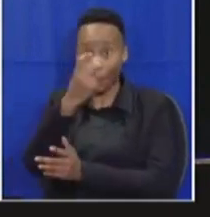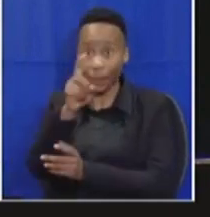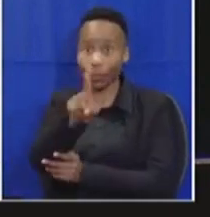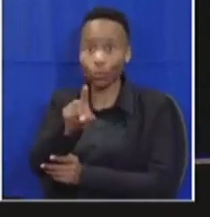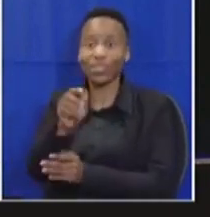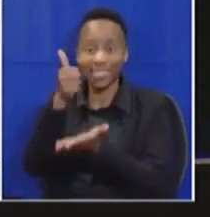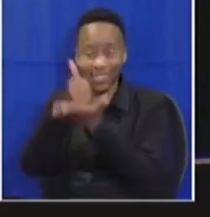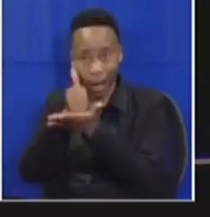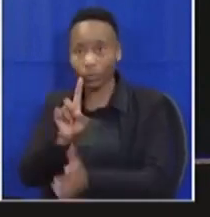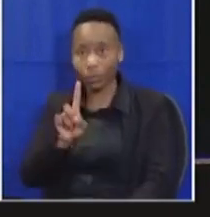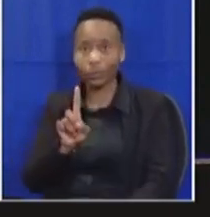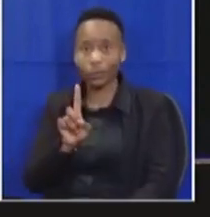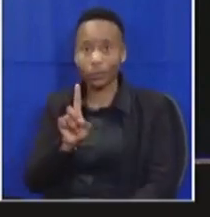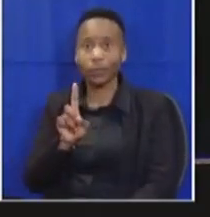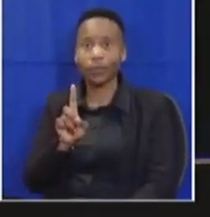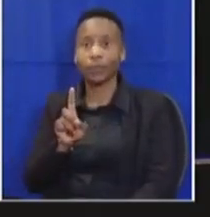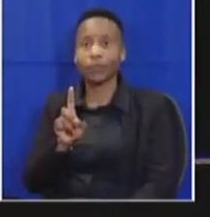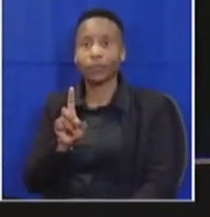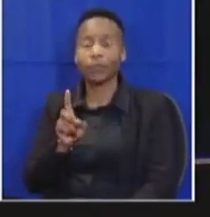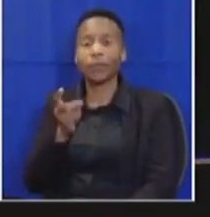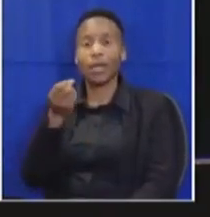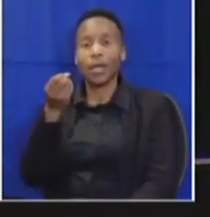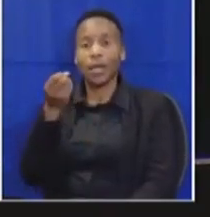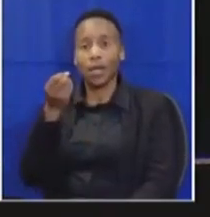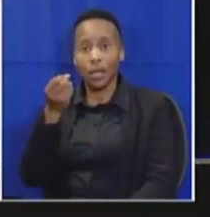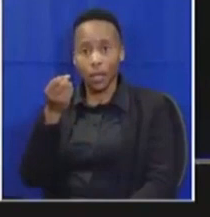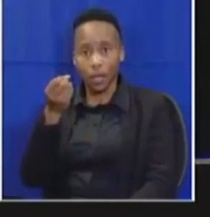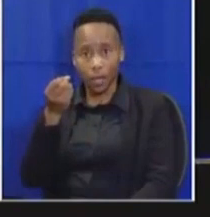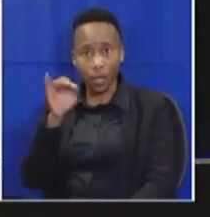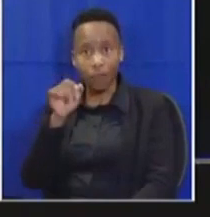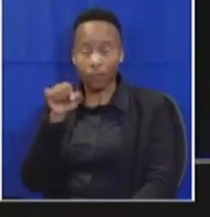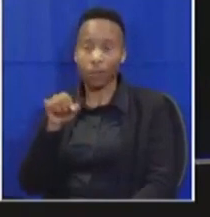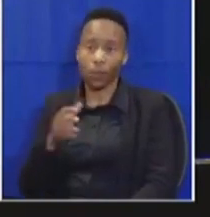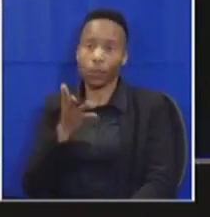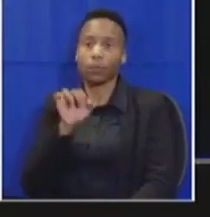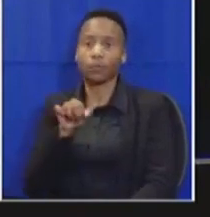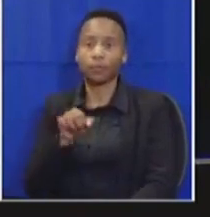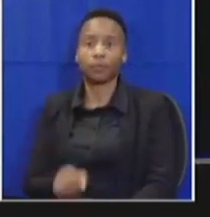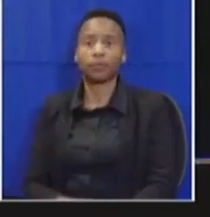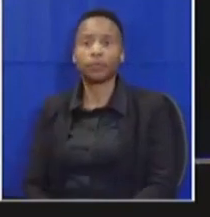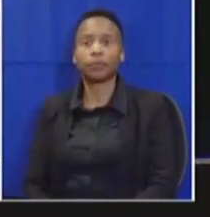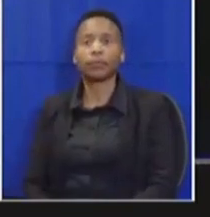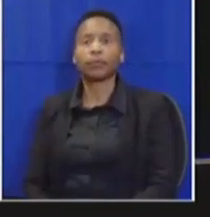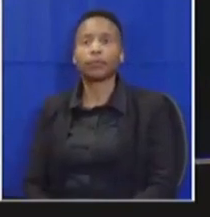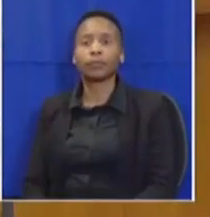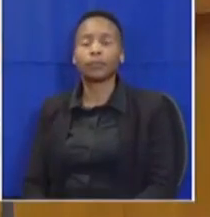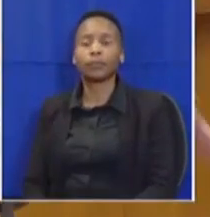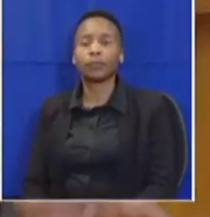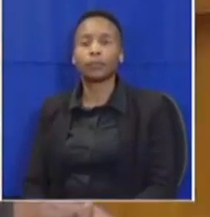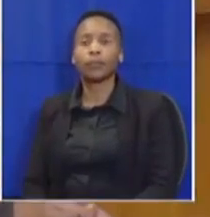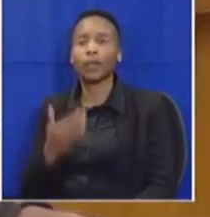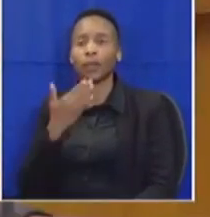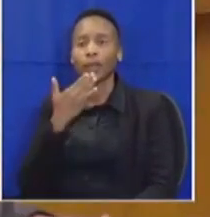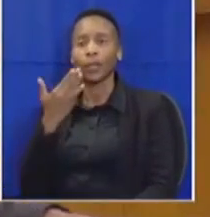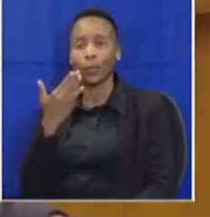president i skipped you uh responding to honorable member yeah Thank you.